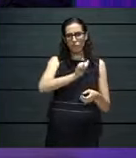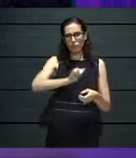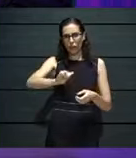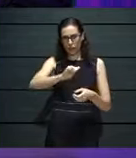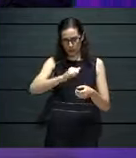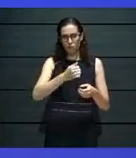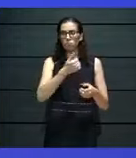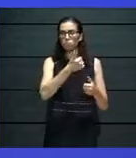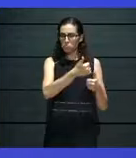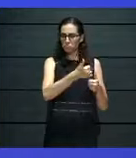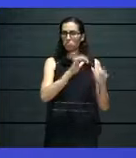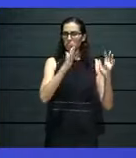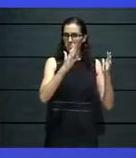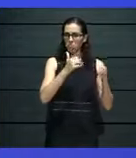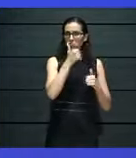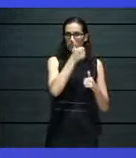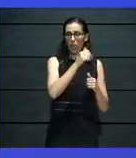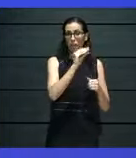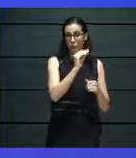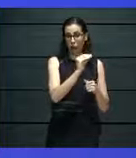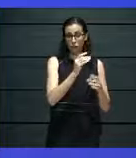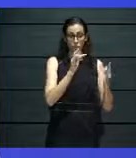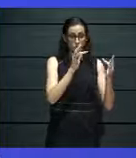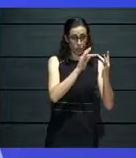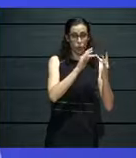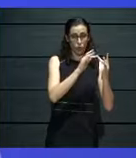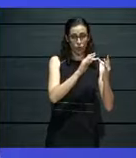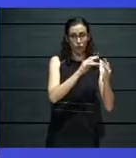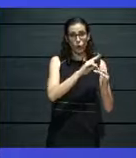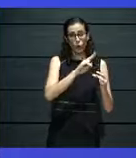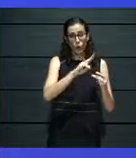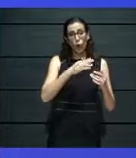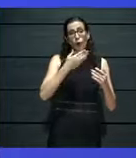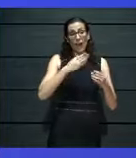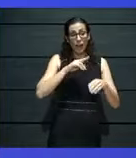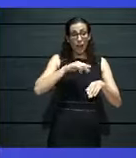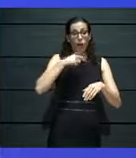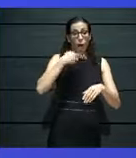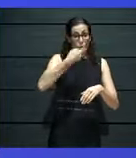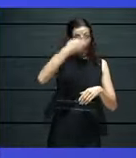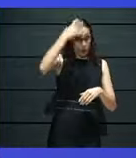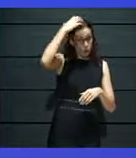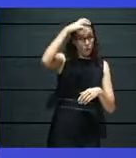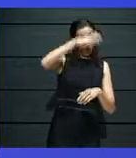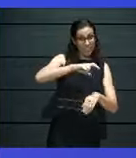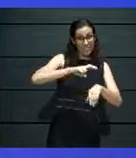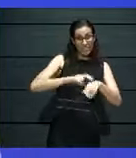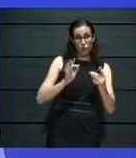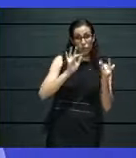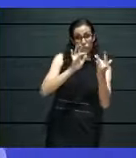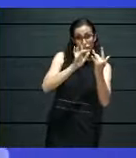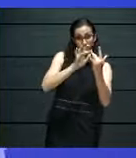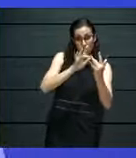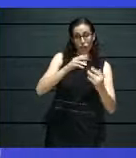engaging within the colleges of the system. And that is how we can create and develop a new audience.